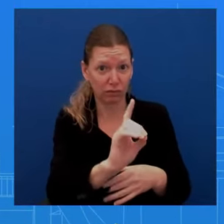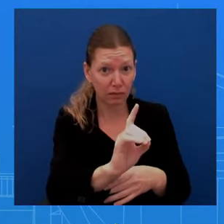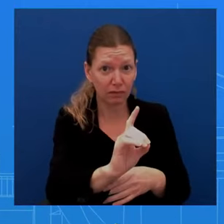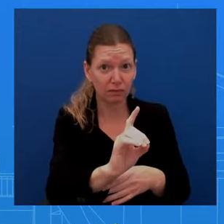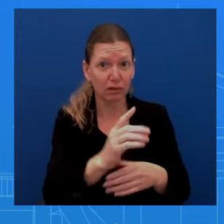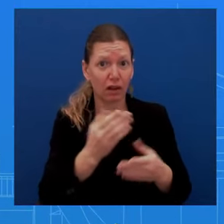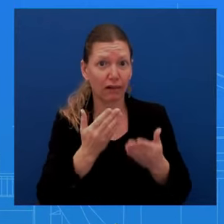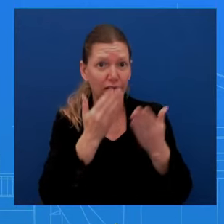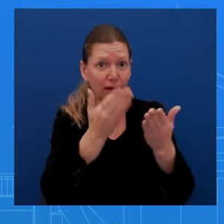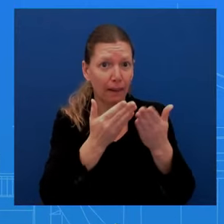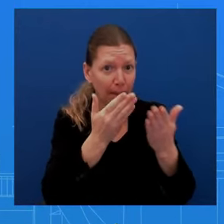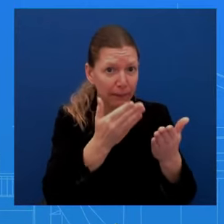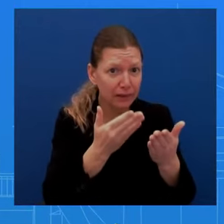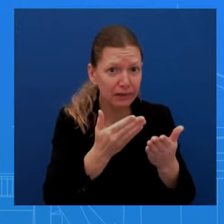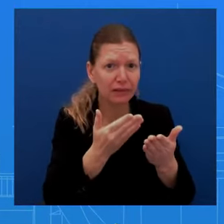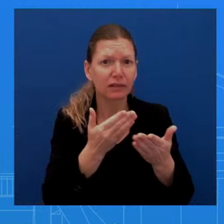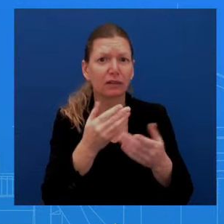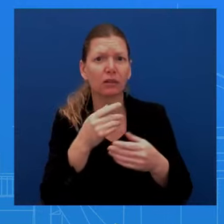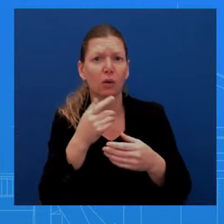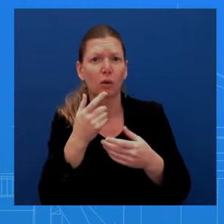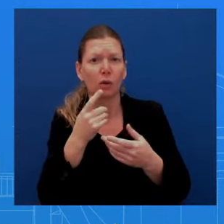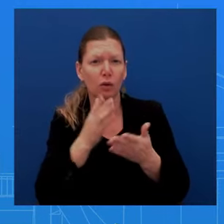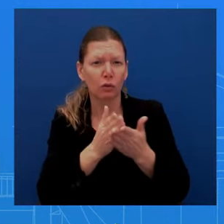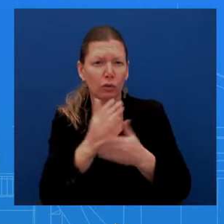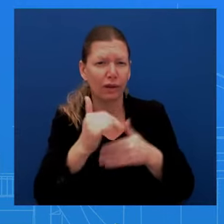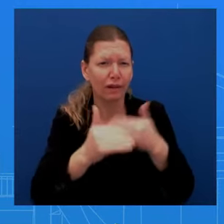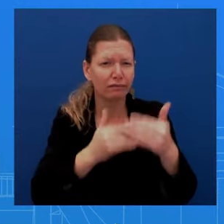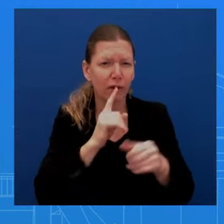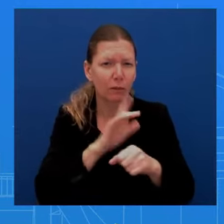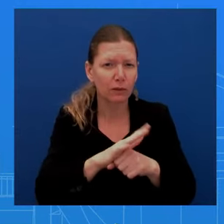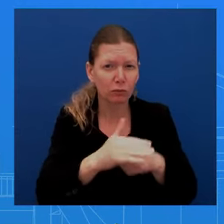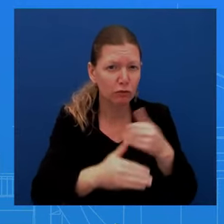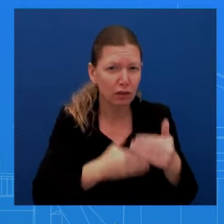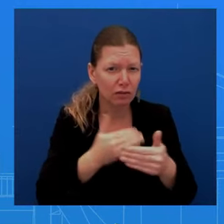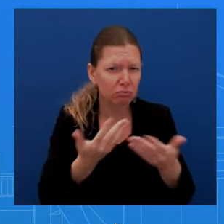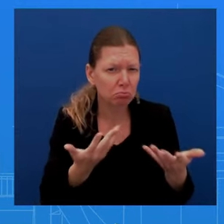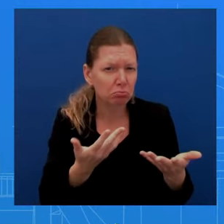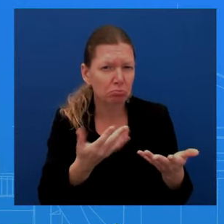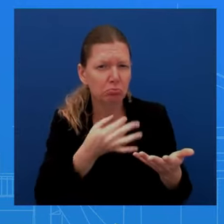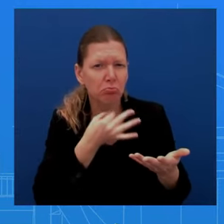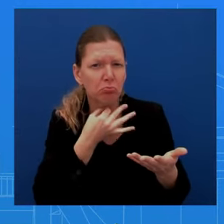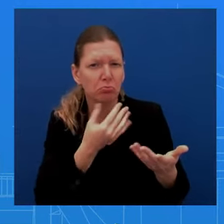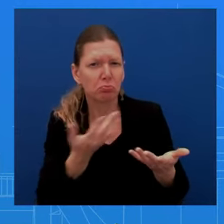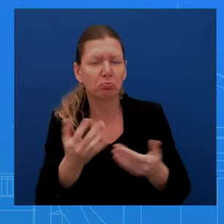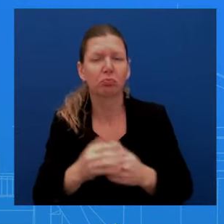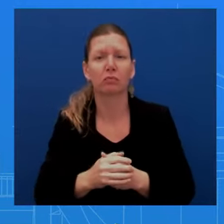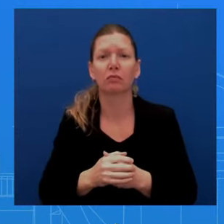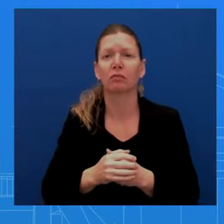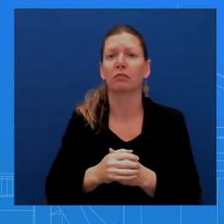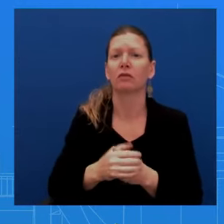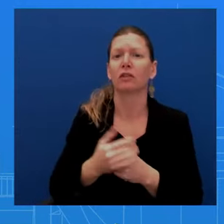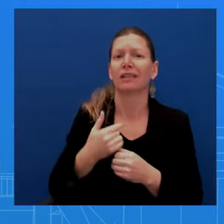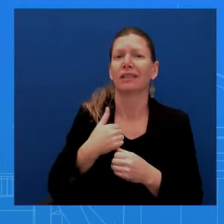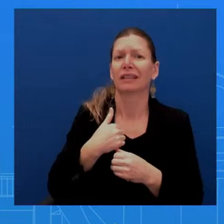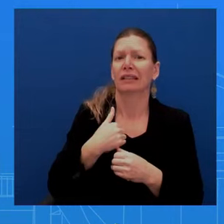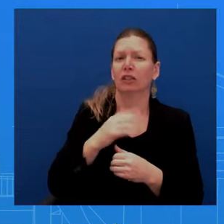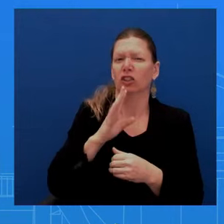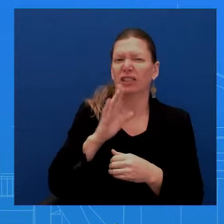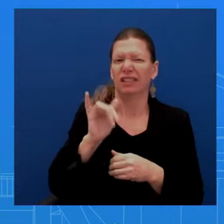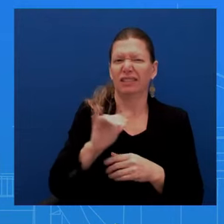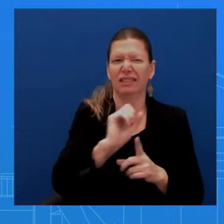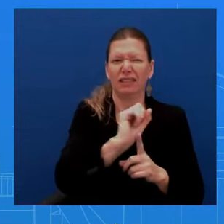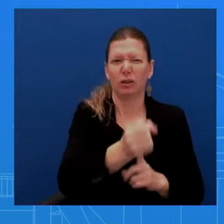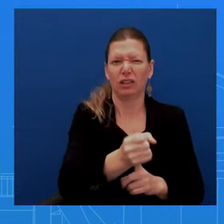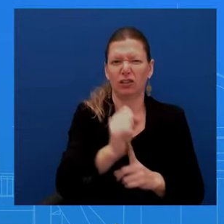look, uh, I'm assuming it's a case-by-case situation. Every, every person has probably their own reason to not move forward, uh,